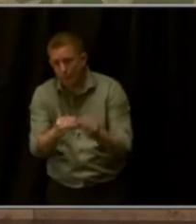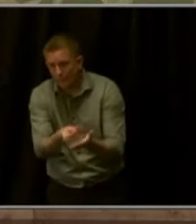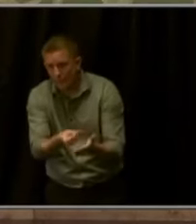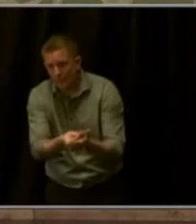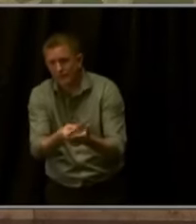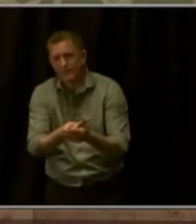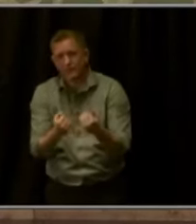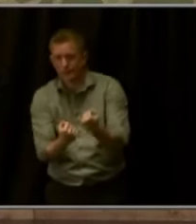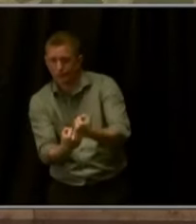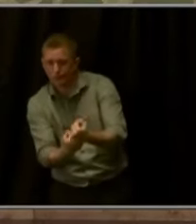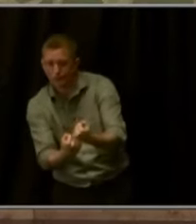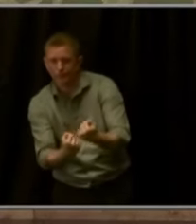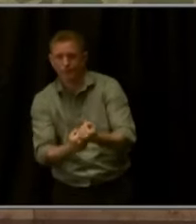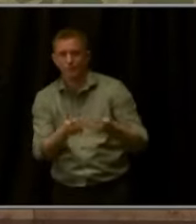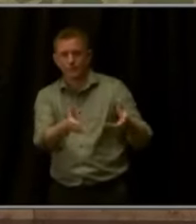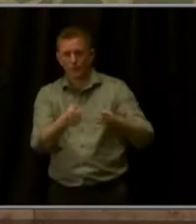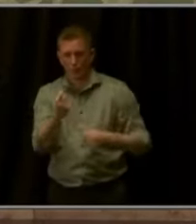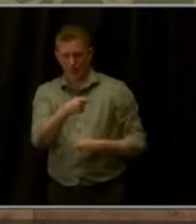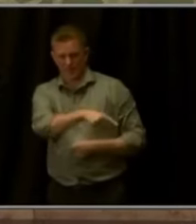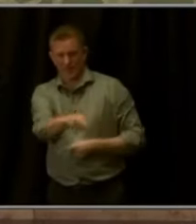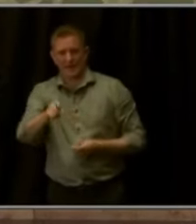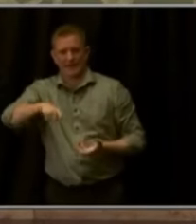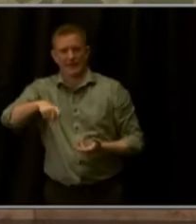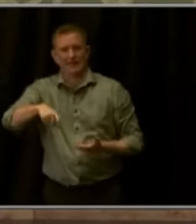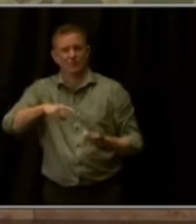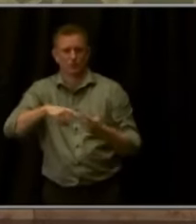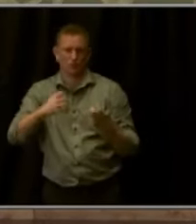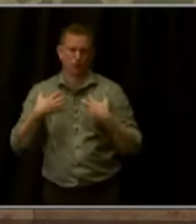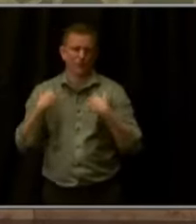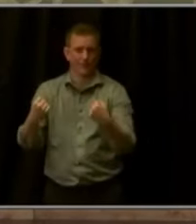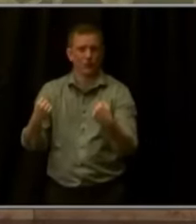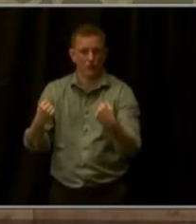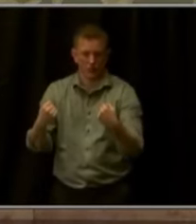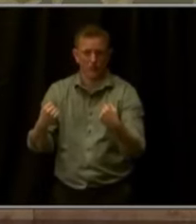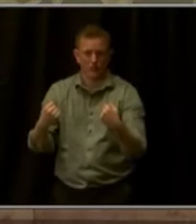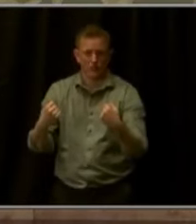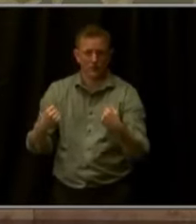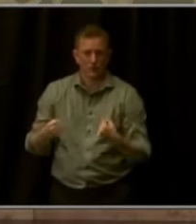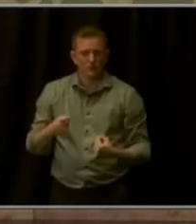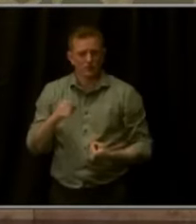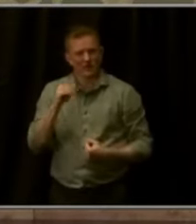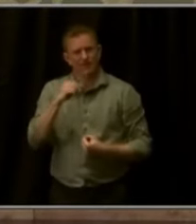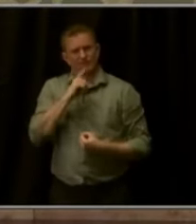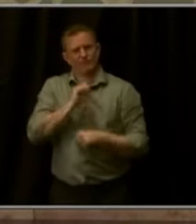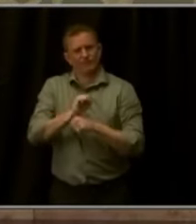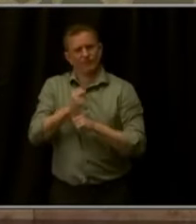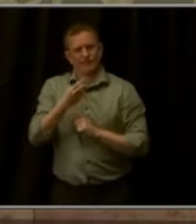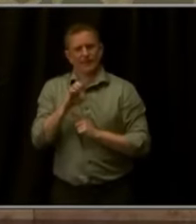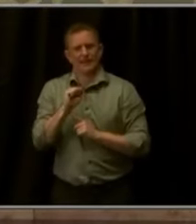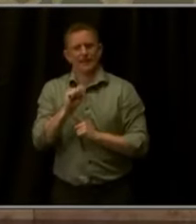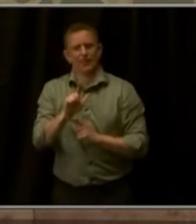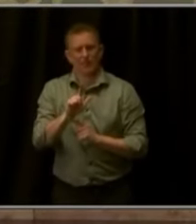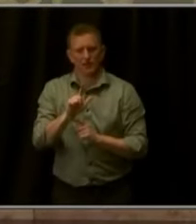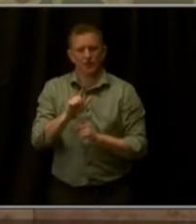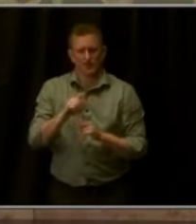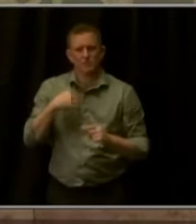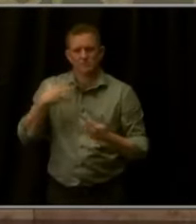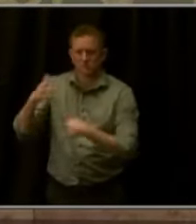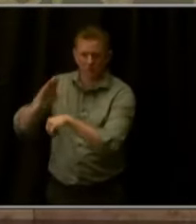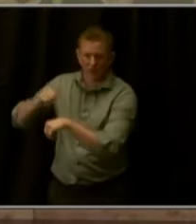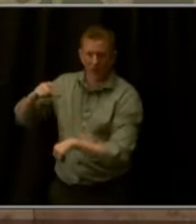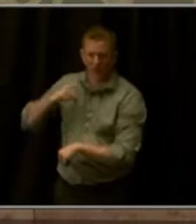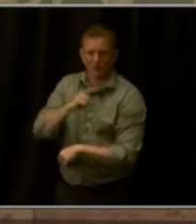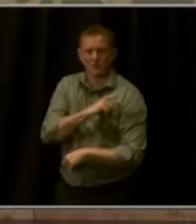resources they need to recover and to heal. We've called in our congressional delegation to increase federal funding for